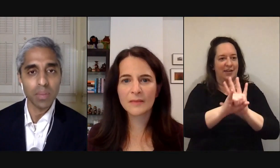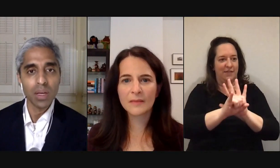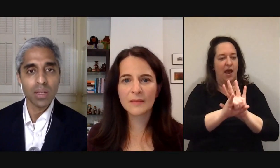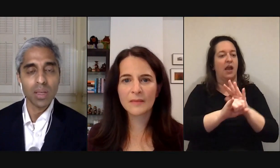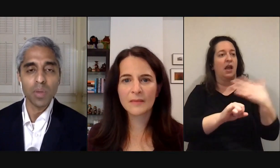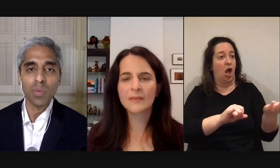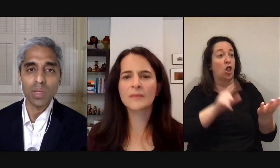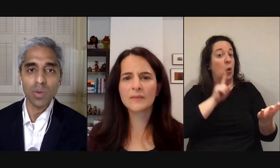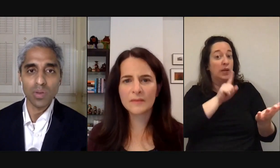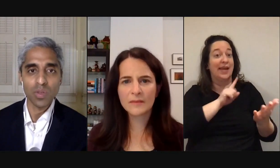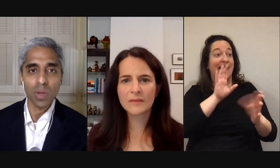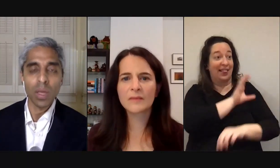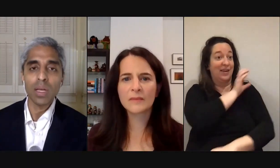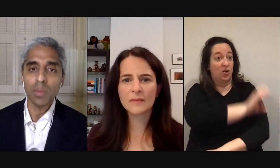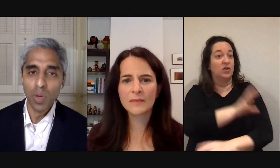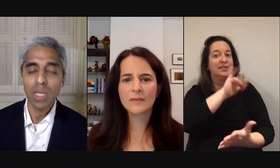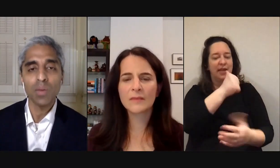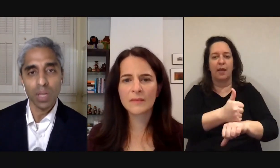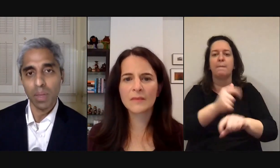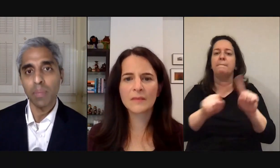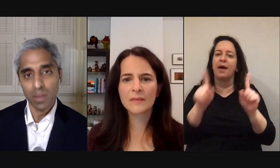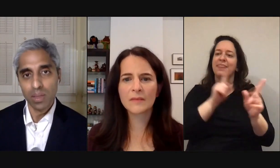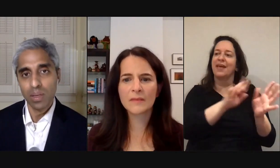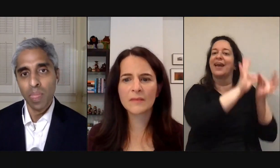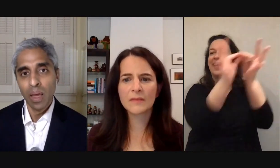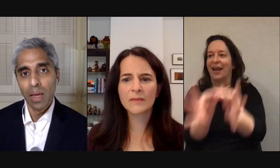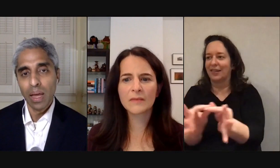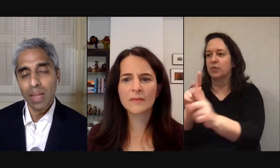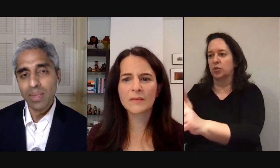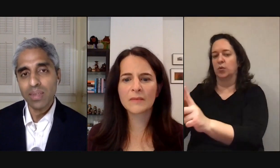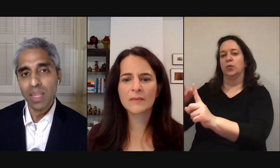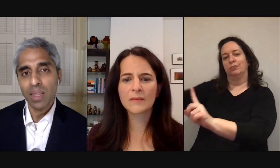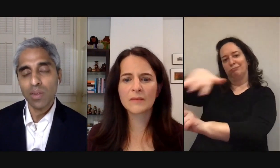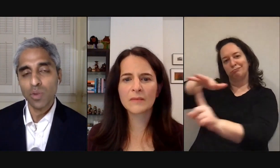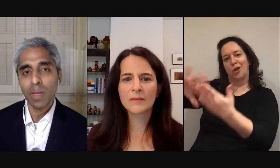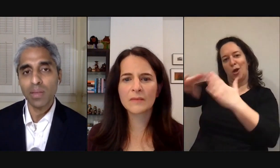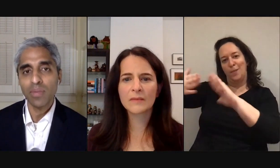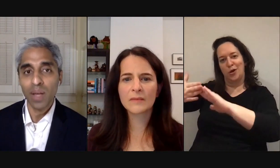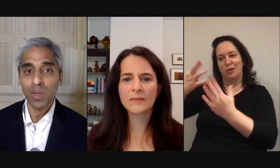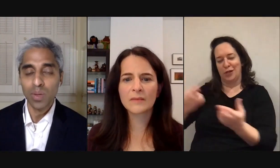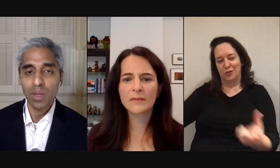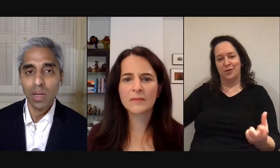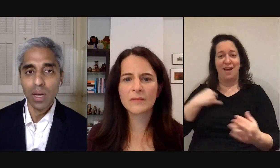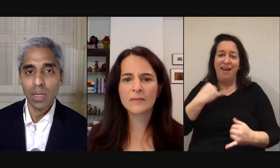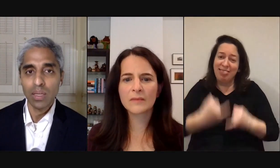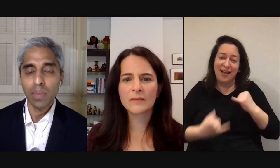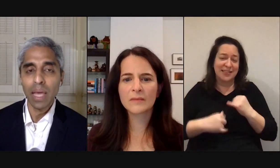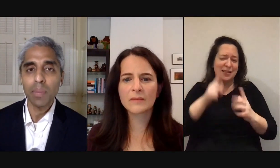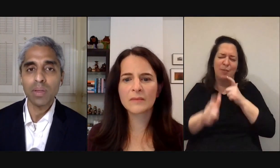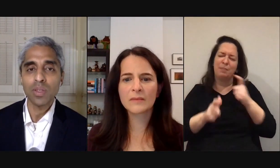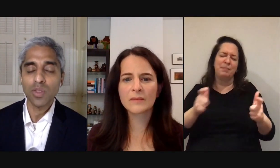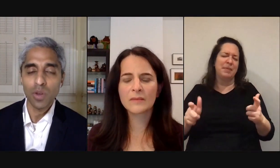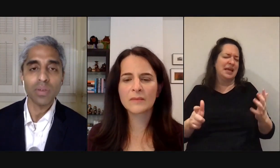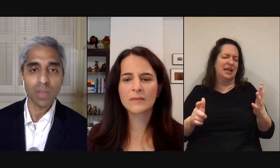connect them to the community resources where community can really be built and lastly say that there's tremendous value uh to